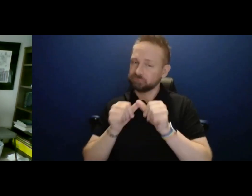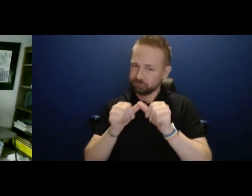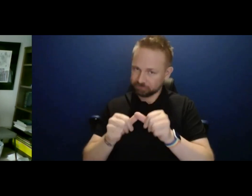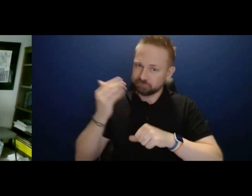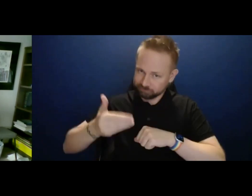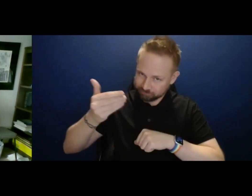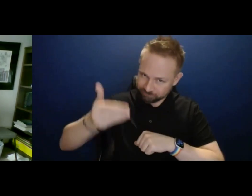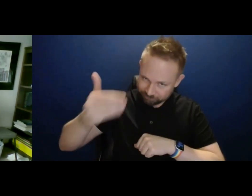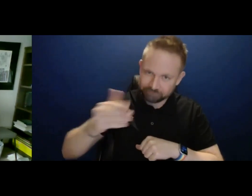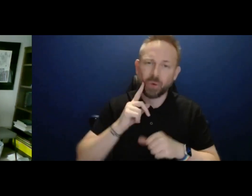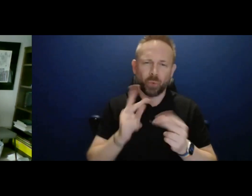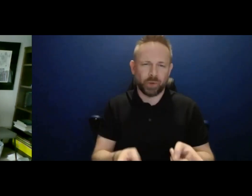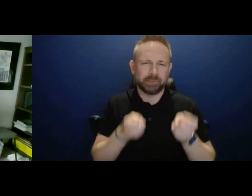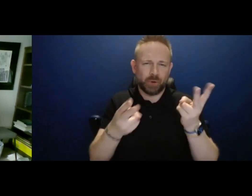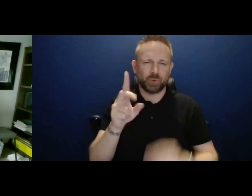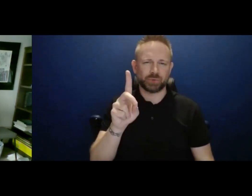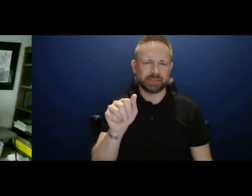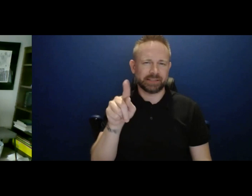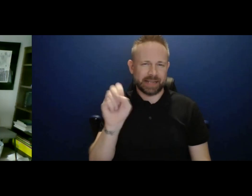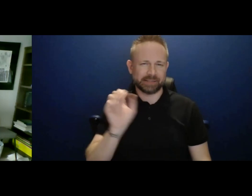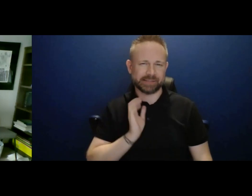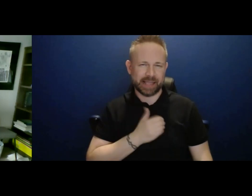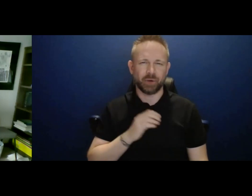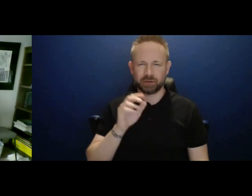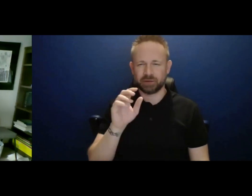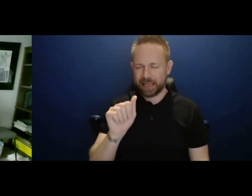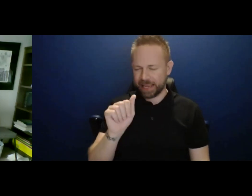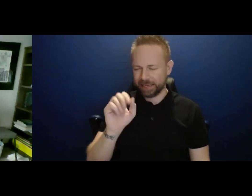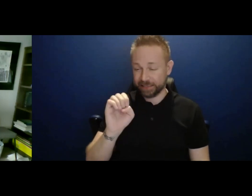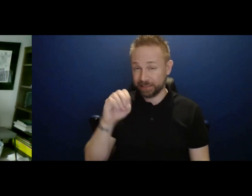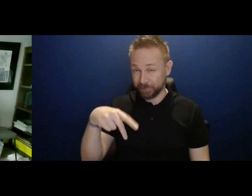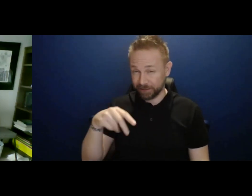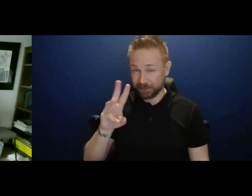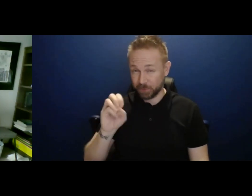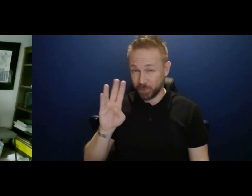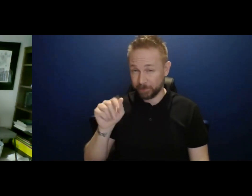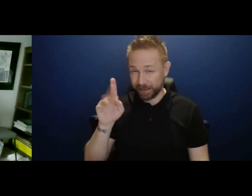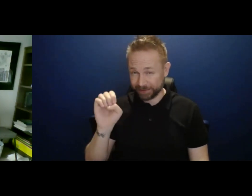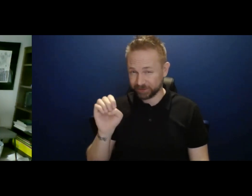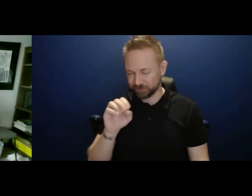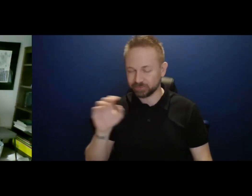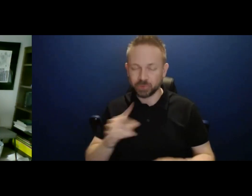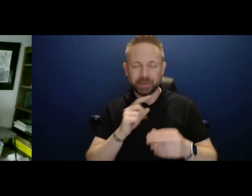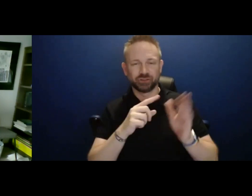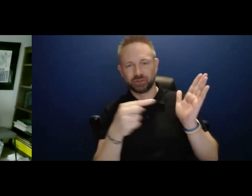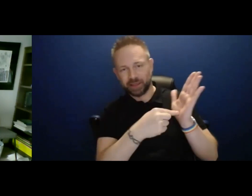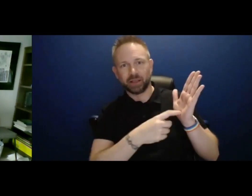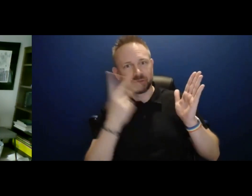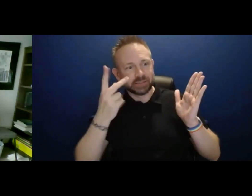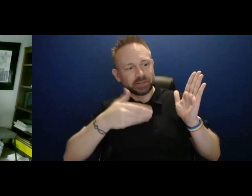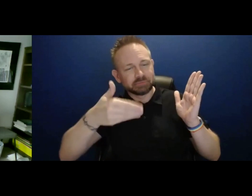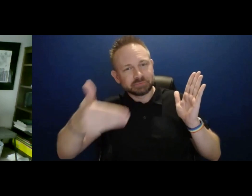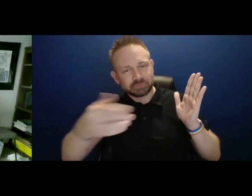We'll post these dates on the UAT web page as they're scheduled. Our next confirmed session for Ask SET Anything is for